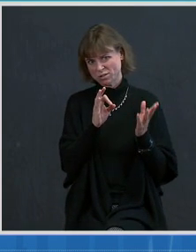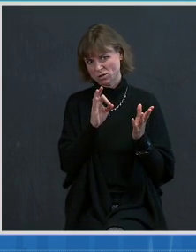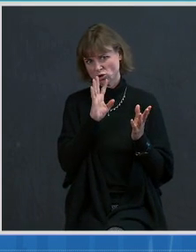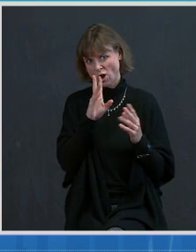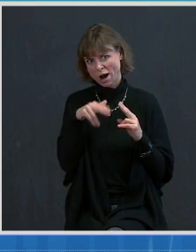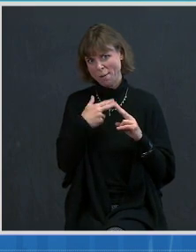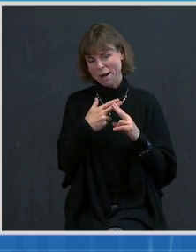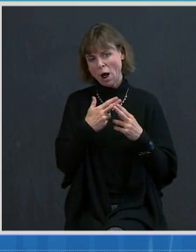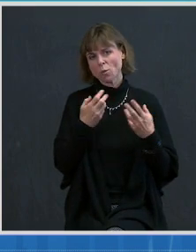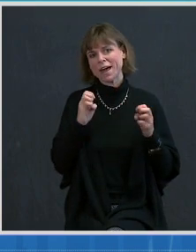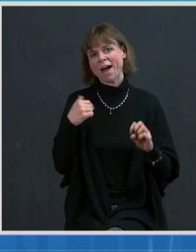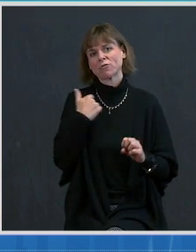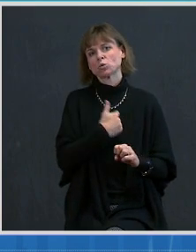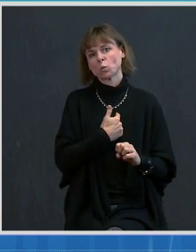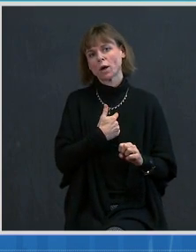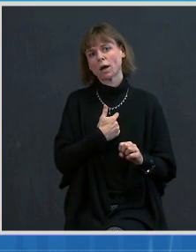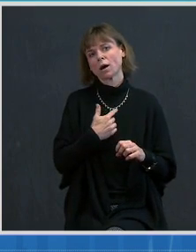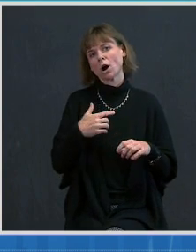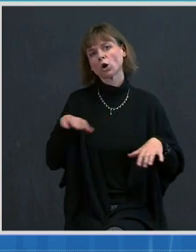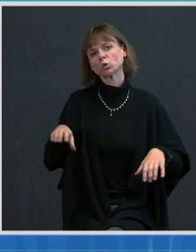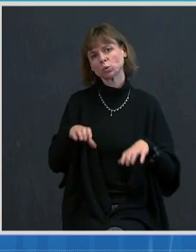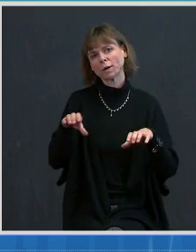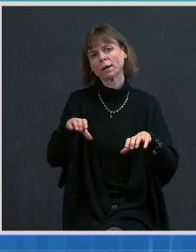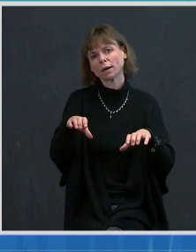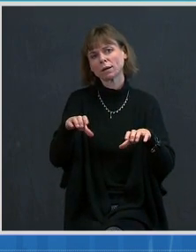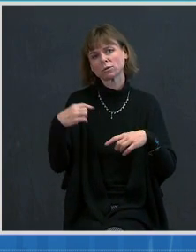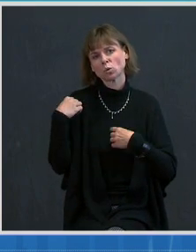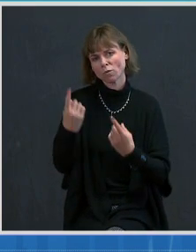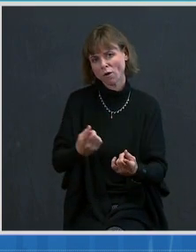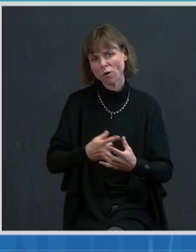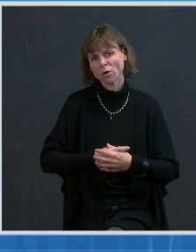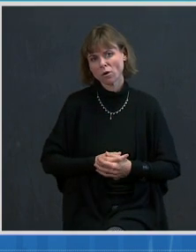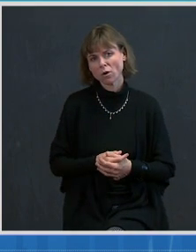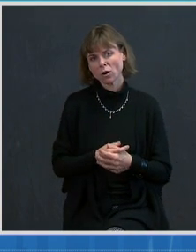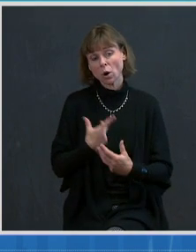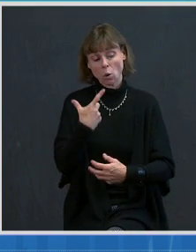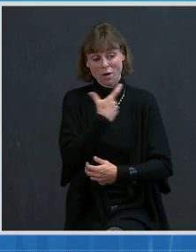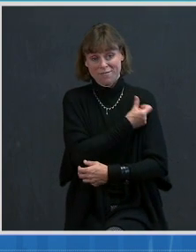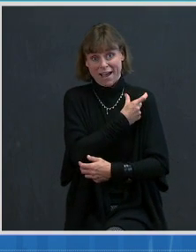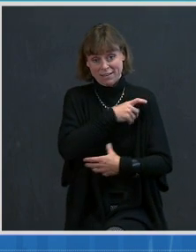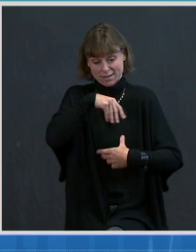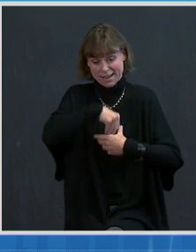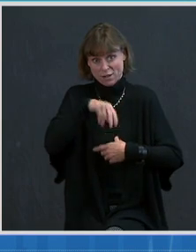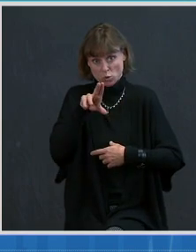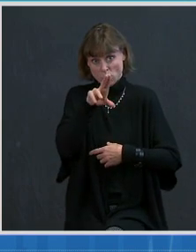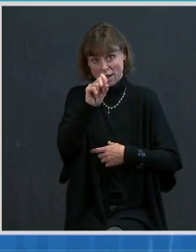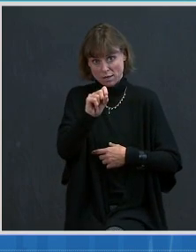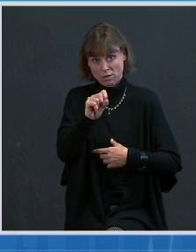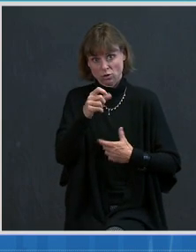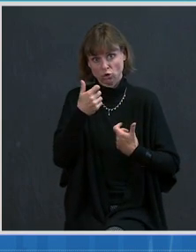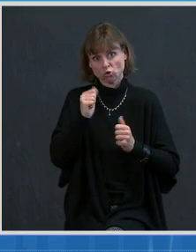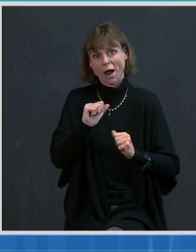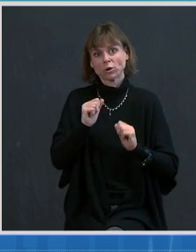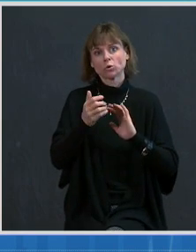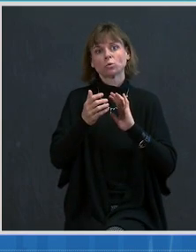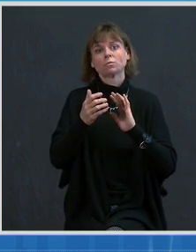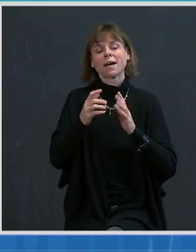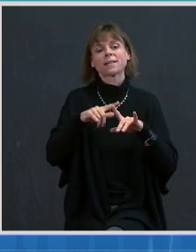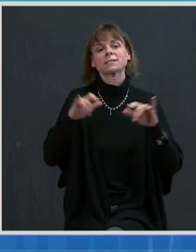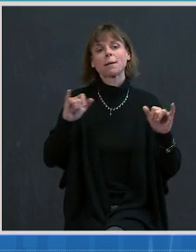efforts that we have undertaken already, even as we vaccinate our country, to make sure we're playing a leadership role in the globe.